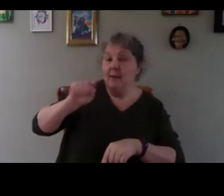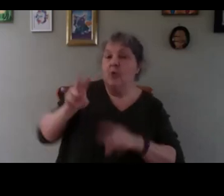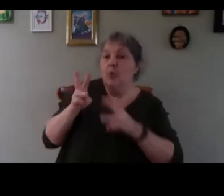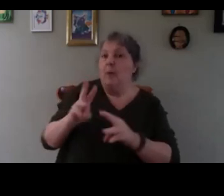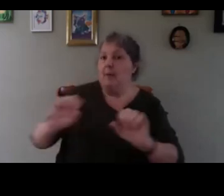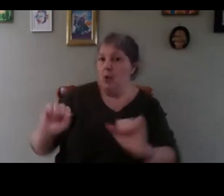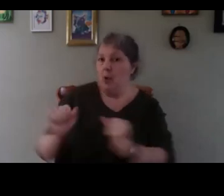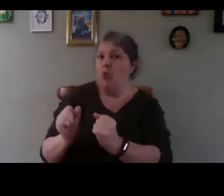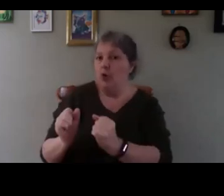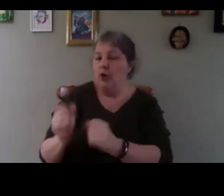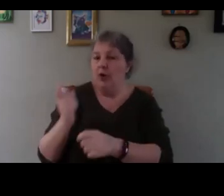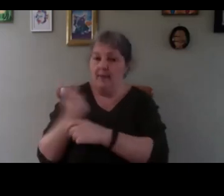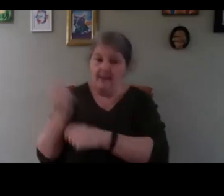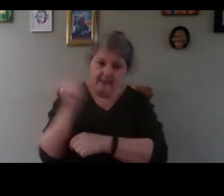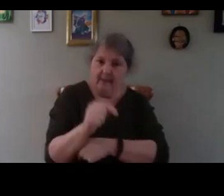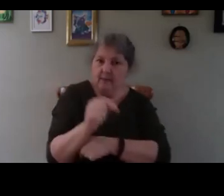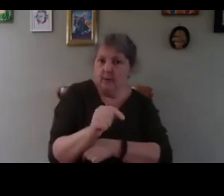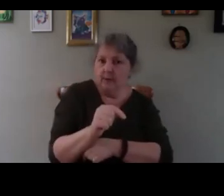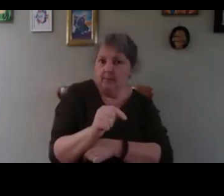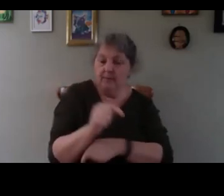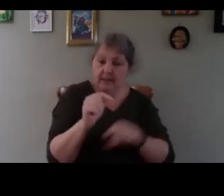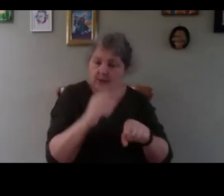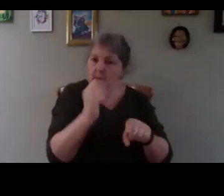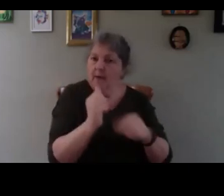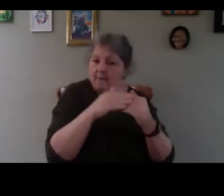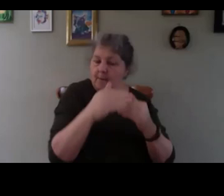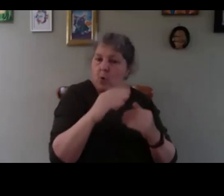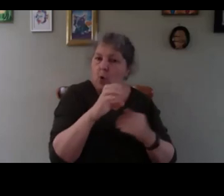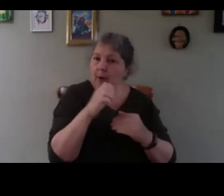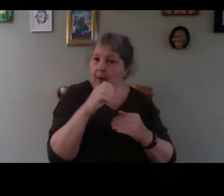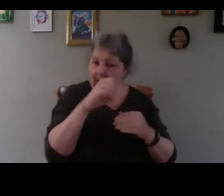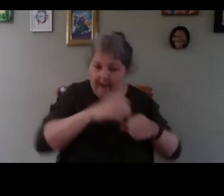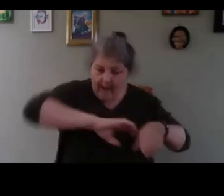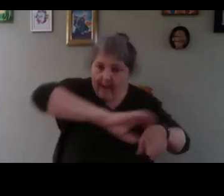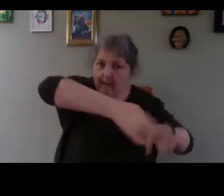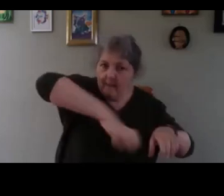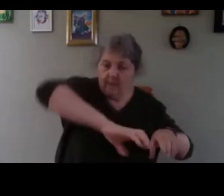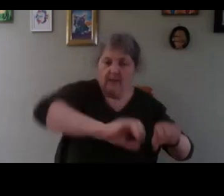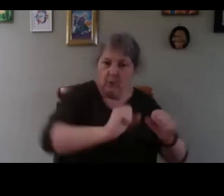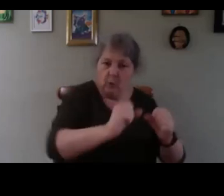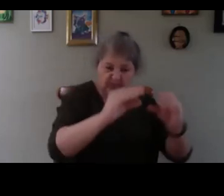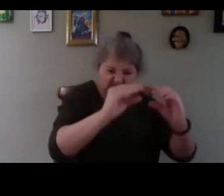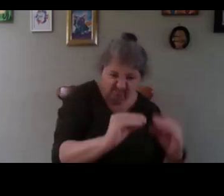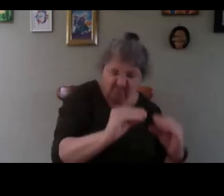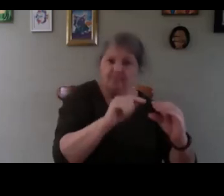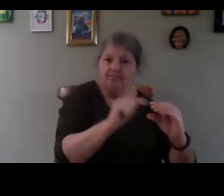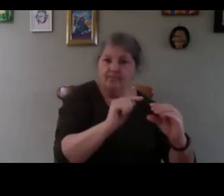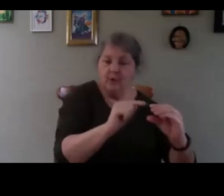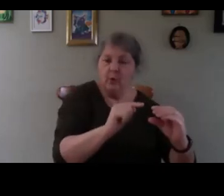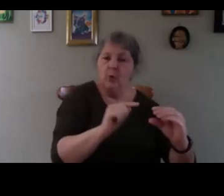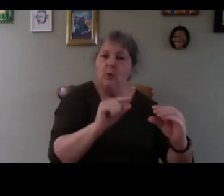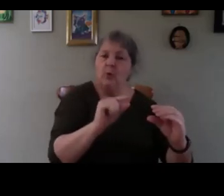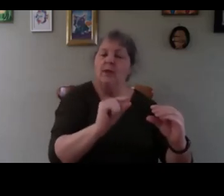than this one this one has more cable more insulation is closer is closed a bit more so it's